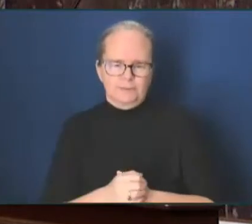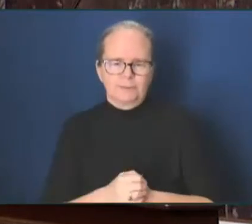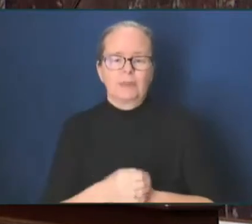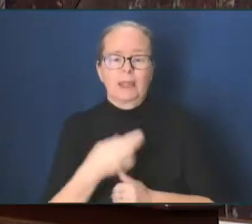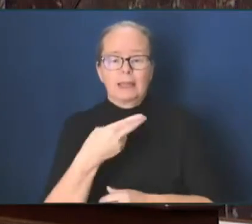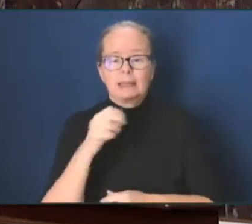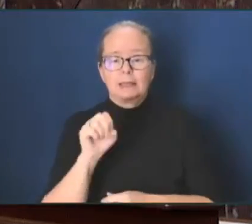Aplausos. Aplausos. Aplausos.